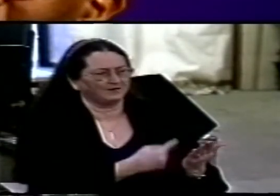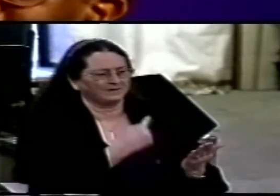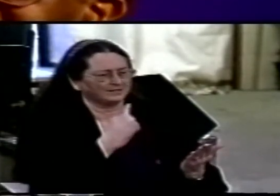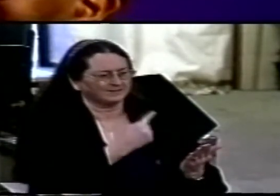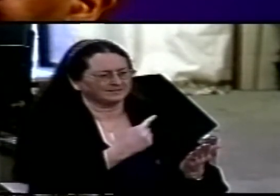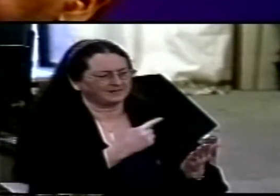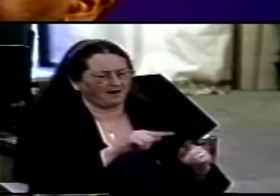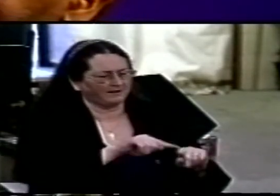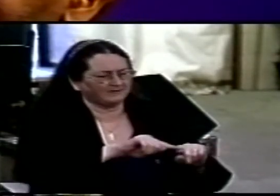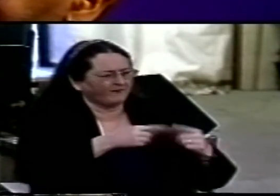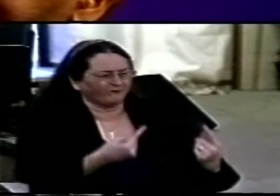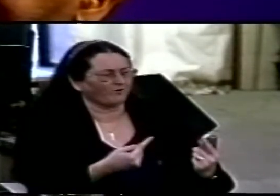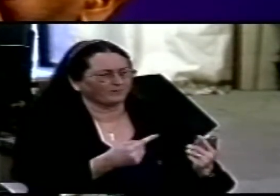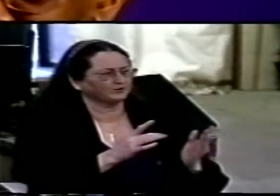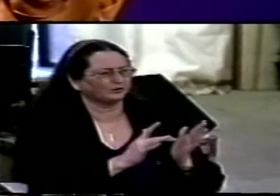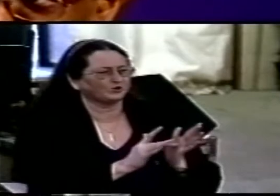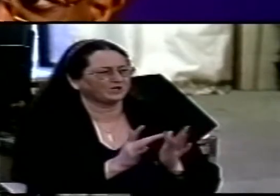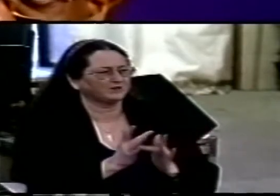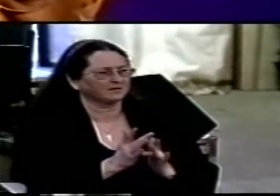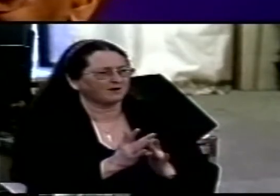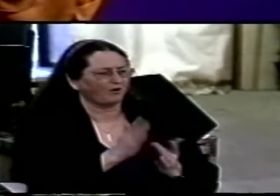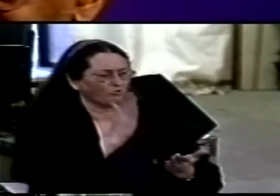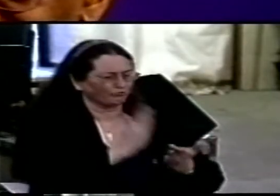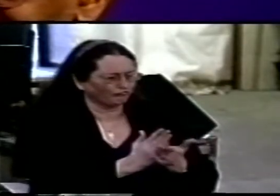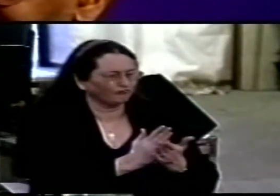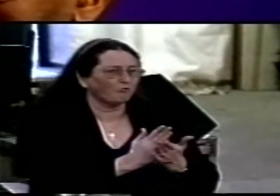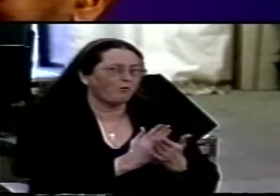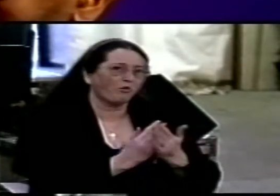between Jesus the truth